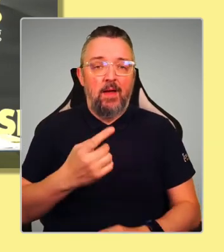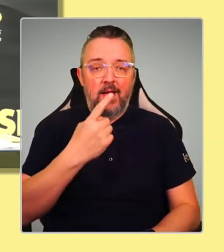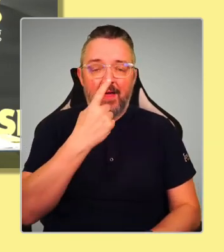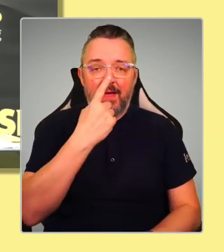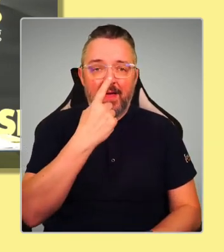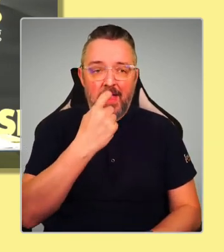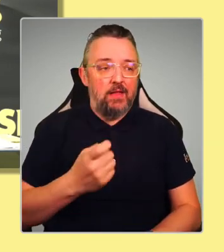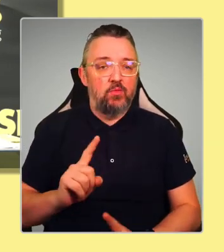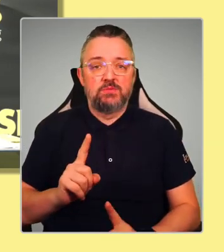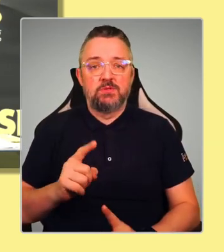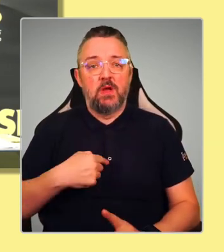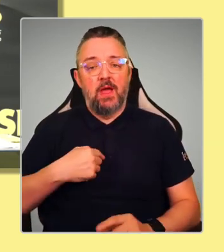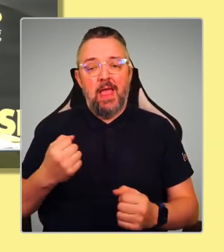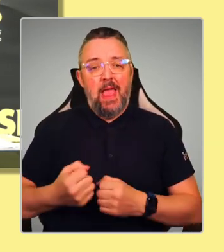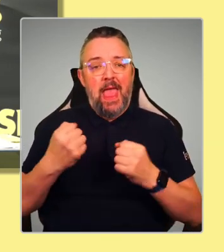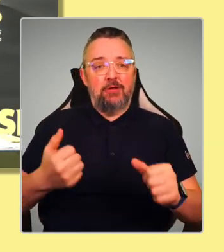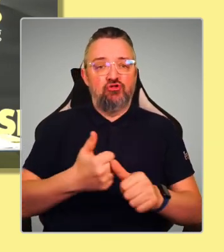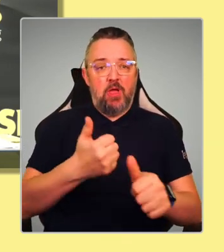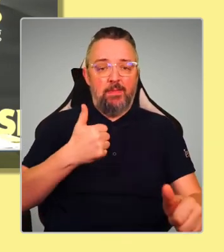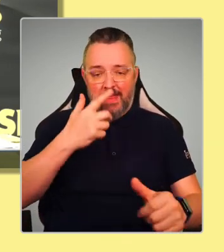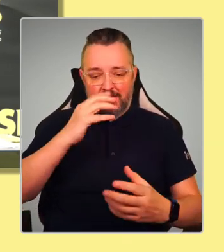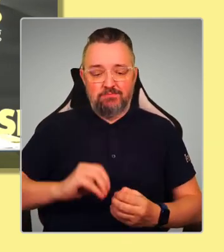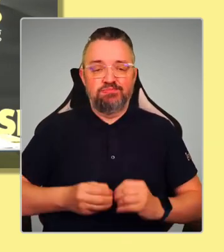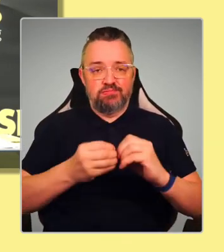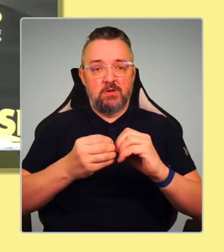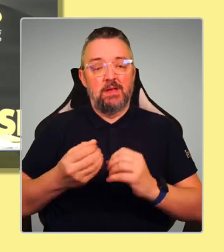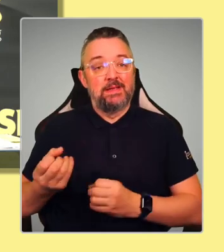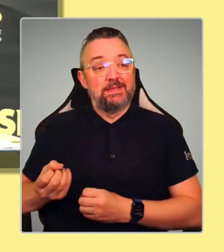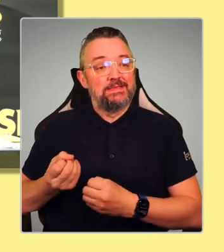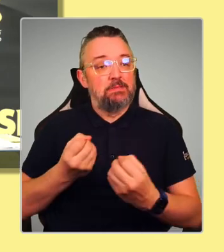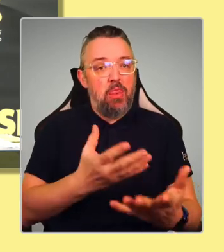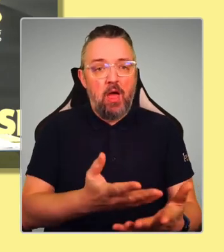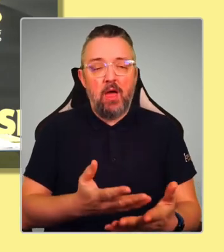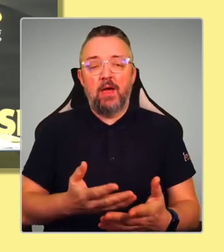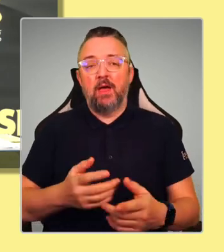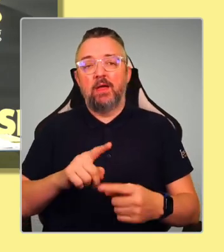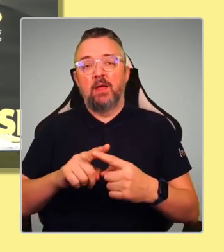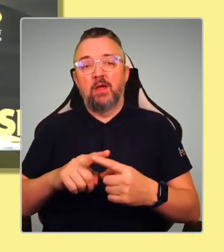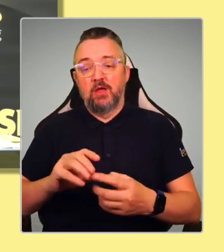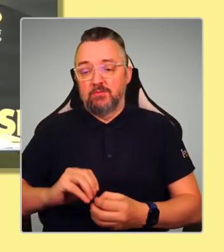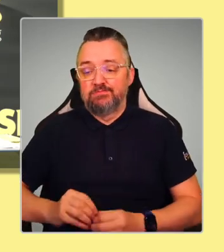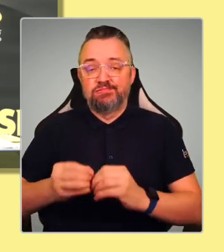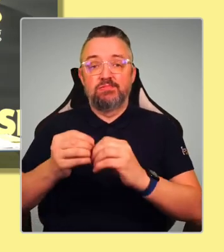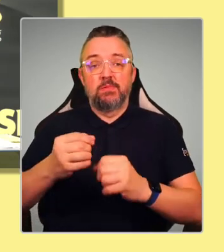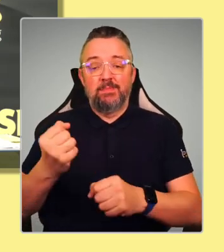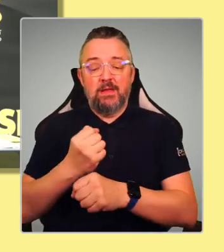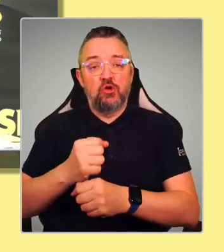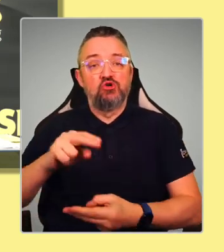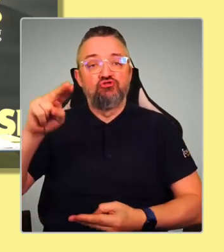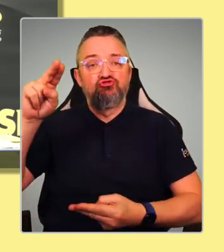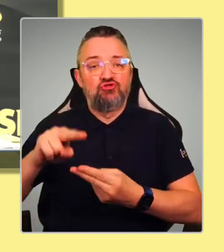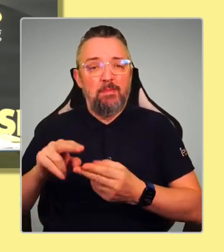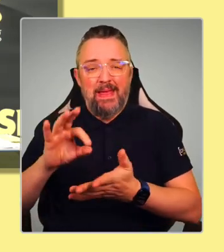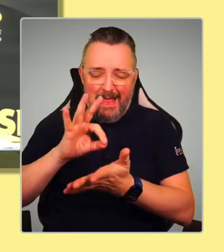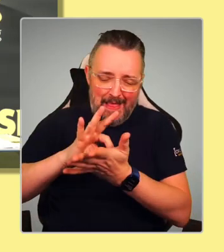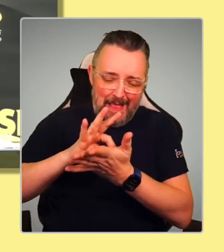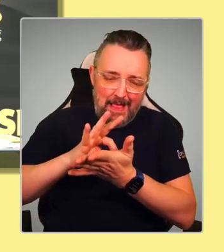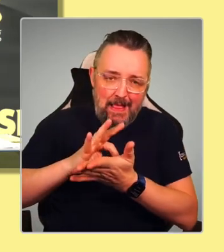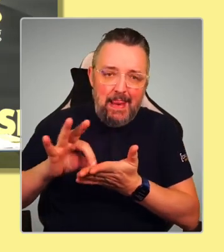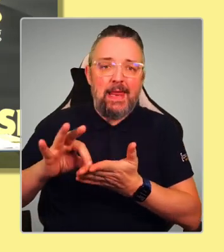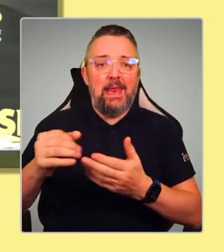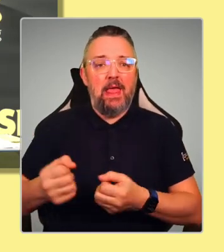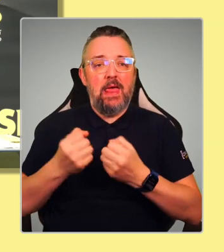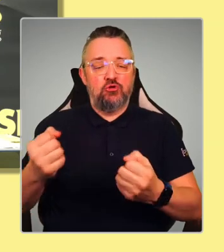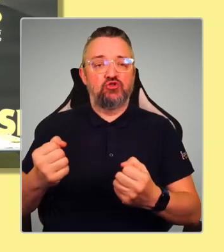energy company, and supply and generation, generate this cheap, clean energy, we're already doing, but take it to the next level. But